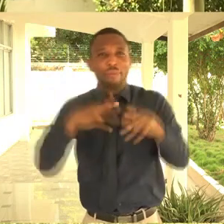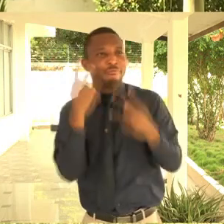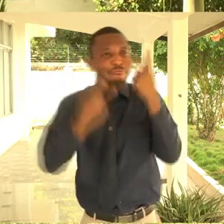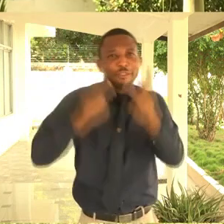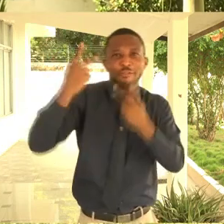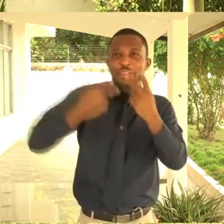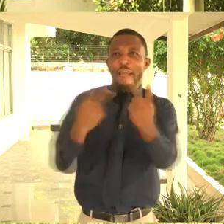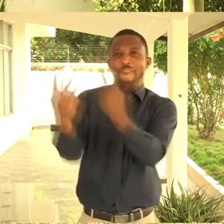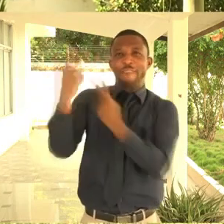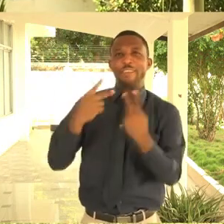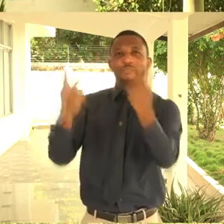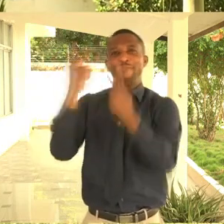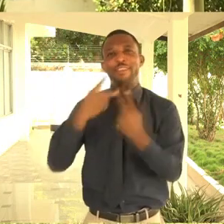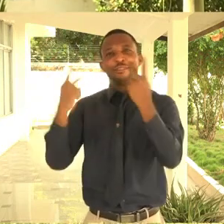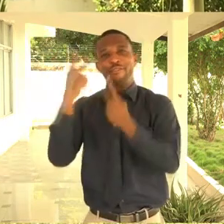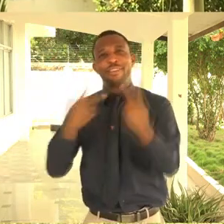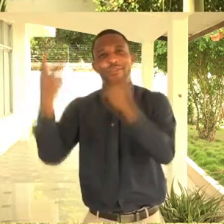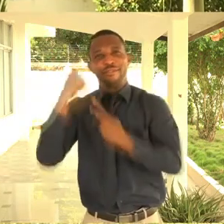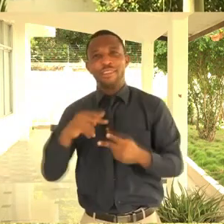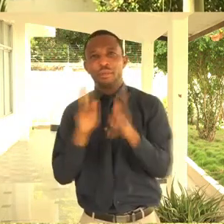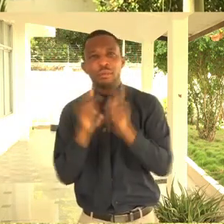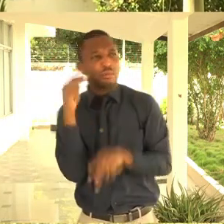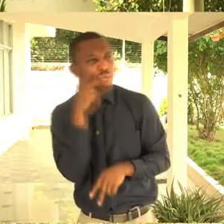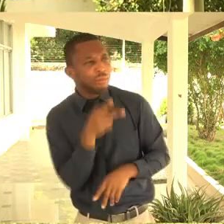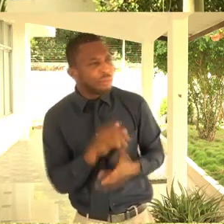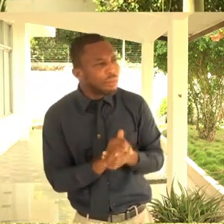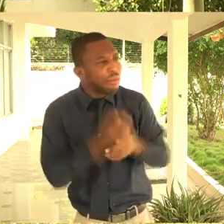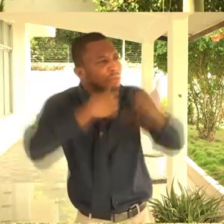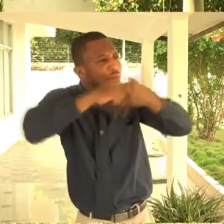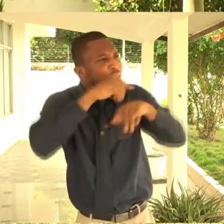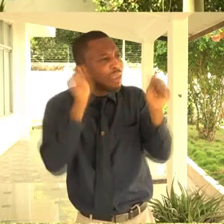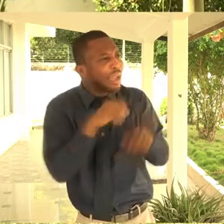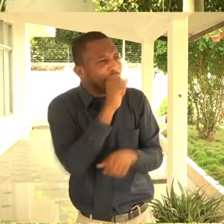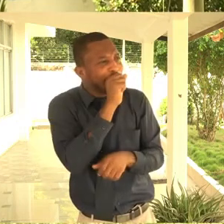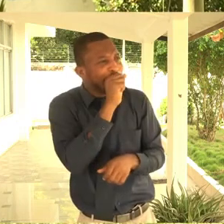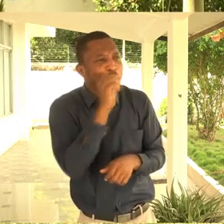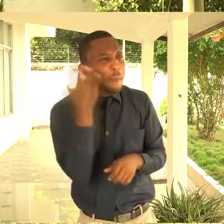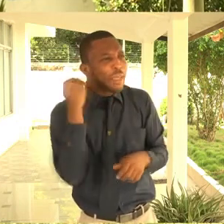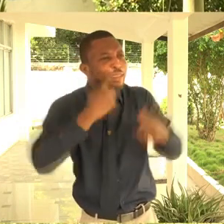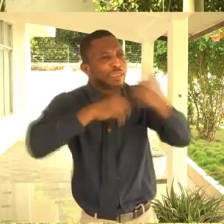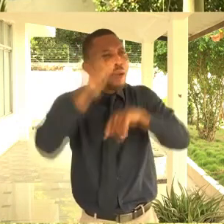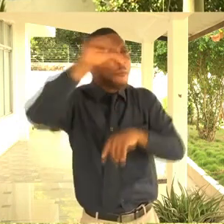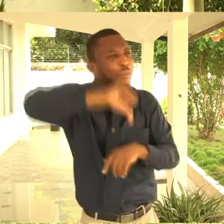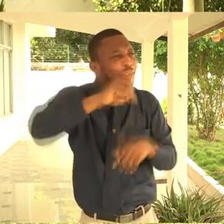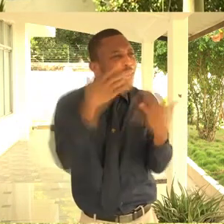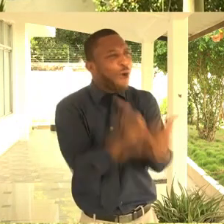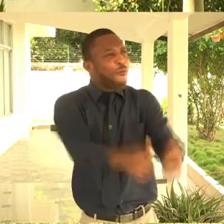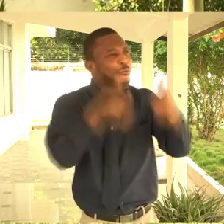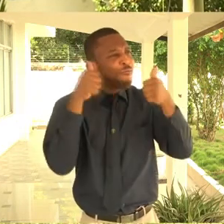were striking very good conversation. And they realized, hmm, this guy is really making amaze. He's really improving whatever he's doing.